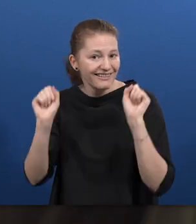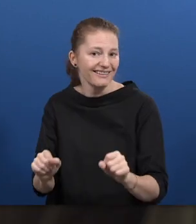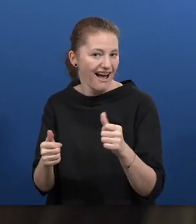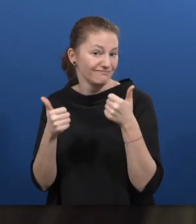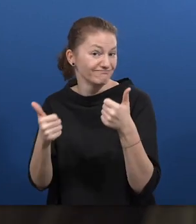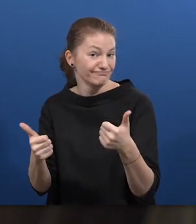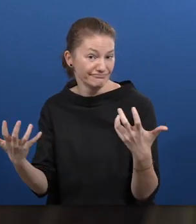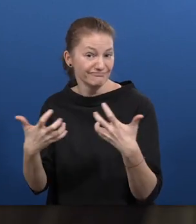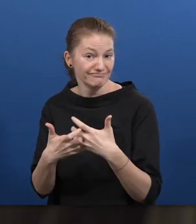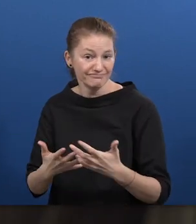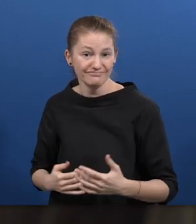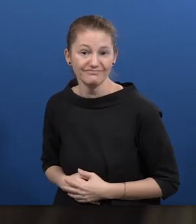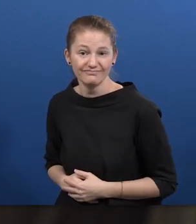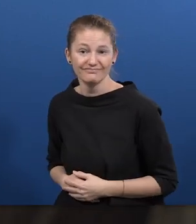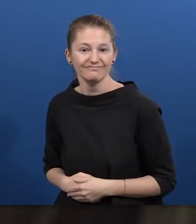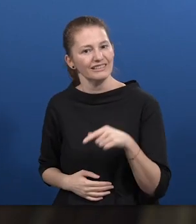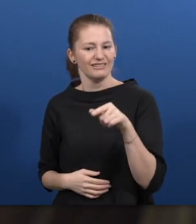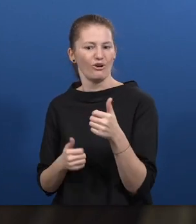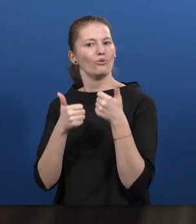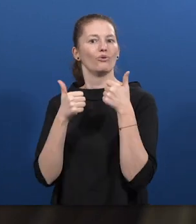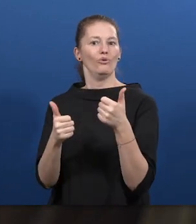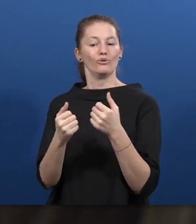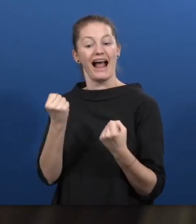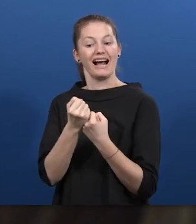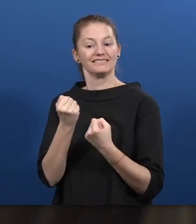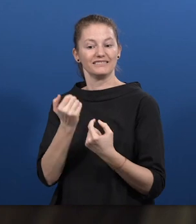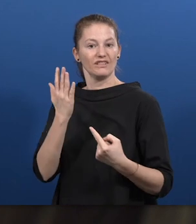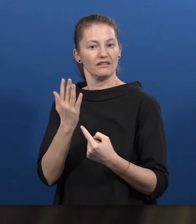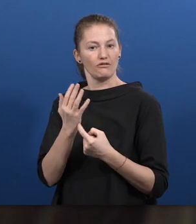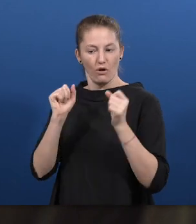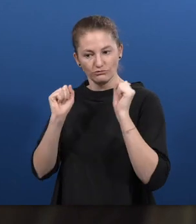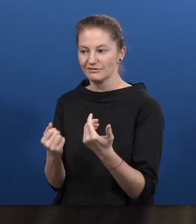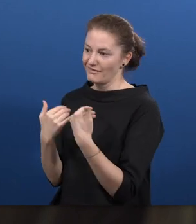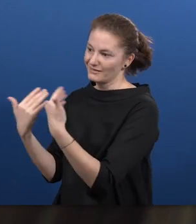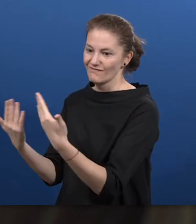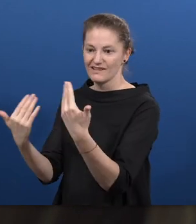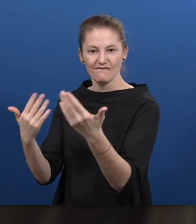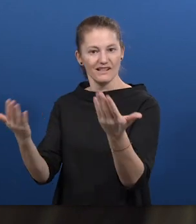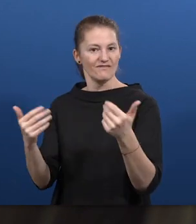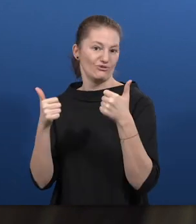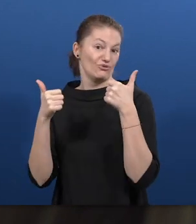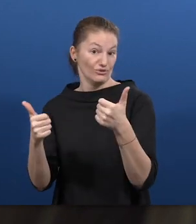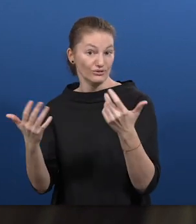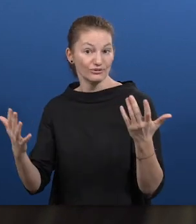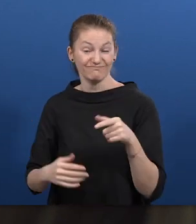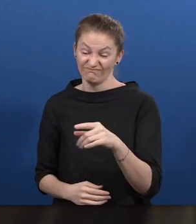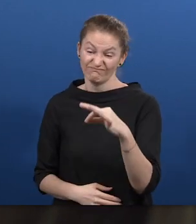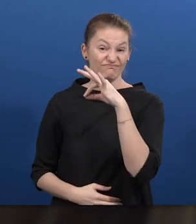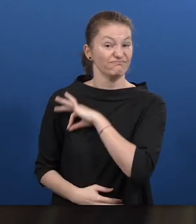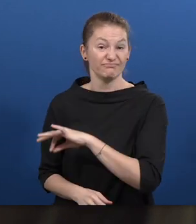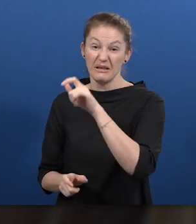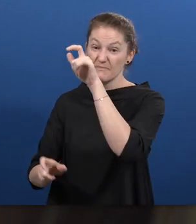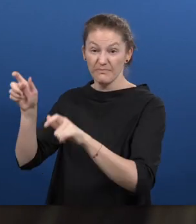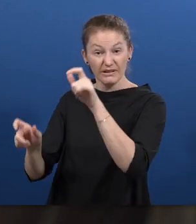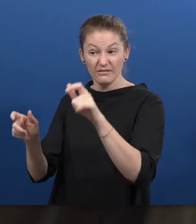it's actually really beneficial there as well. So that's the great thing about assistive technology. Yes, it benefits people with